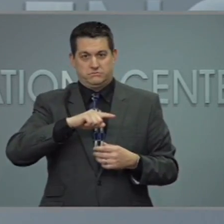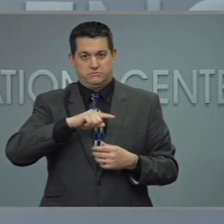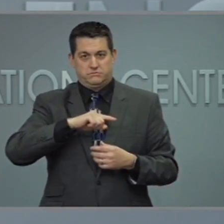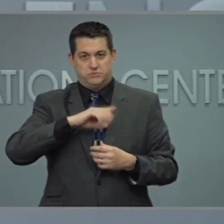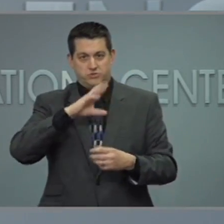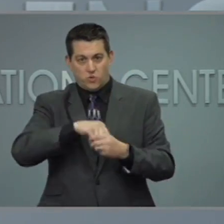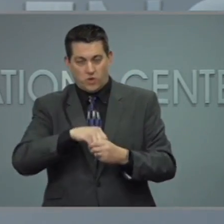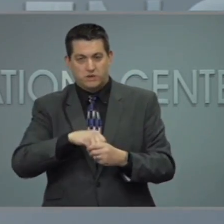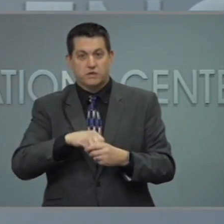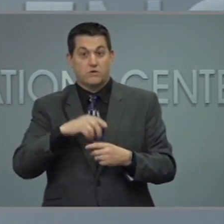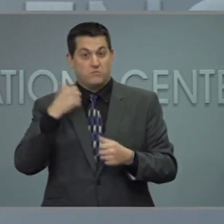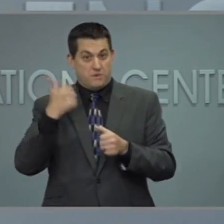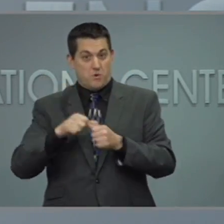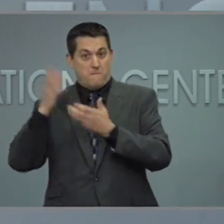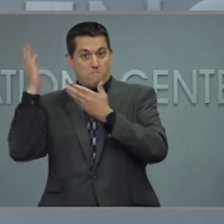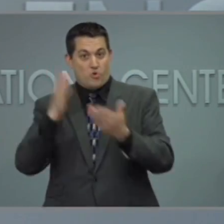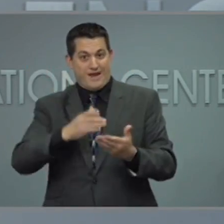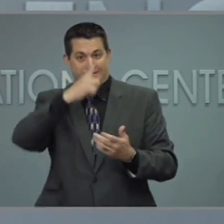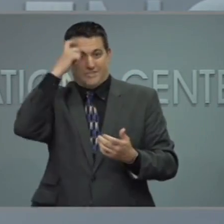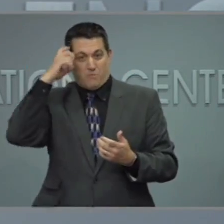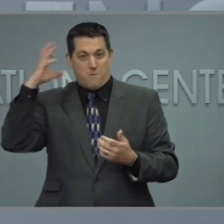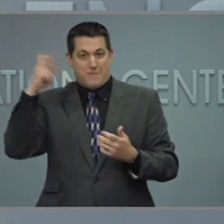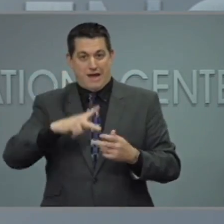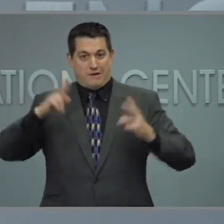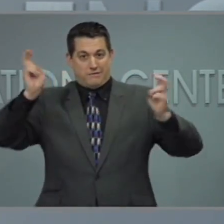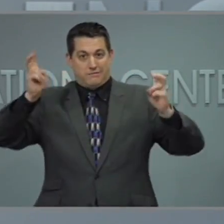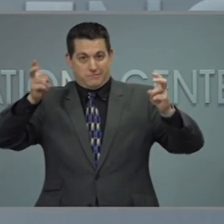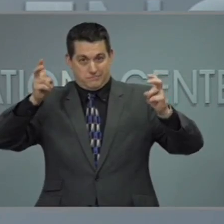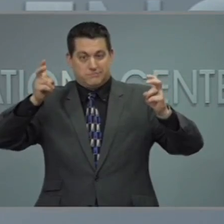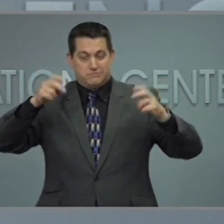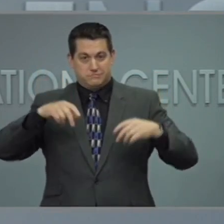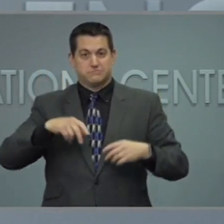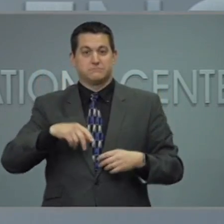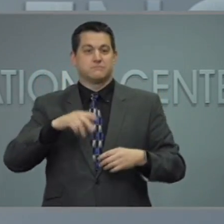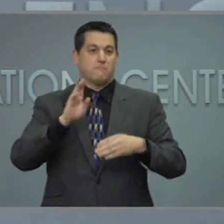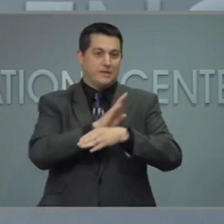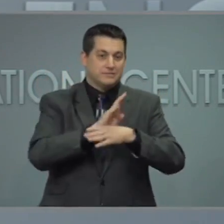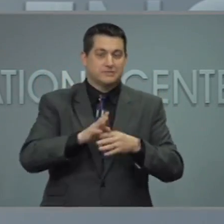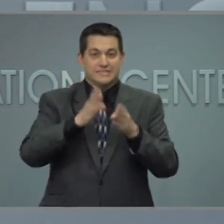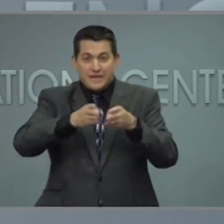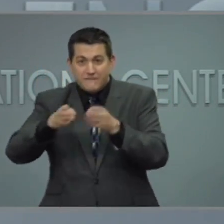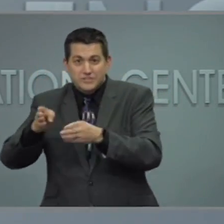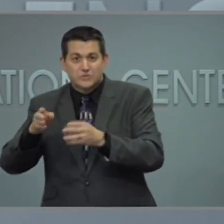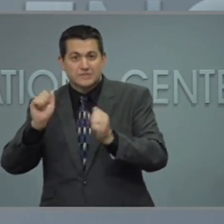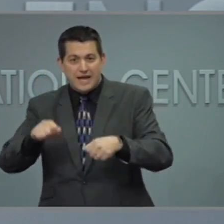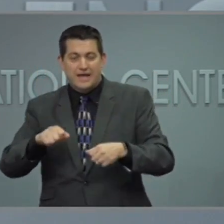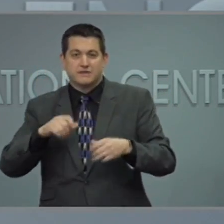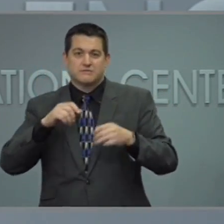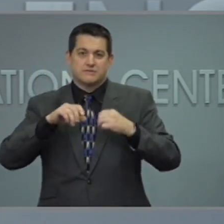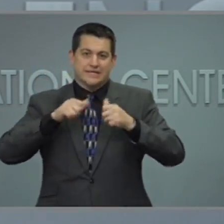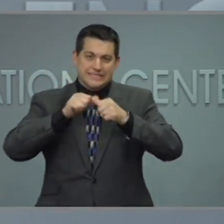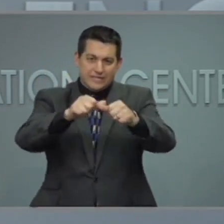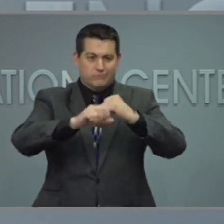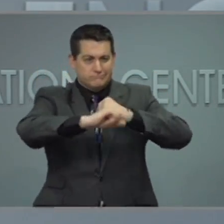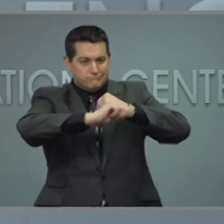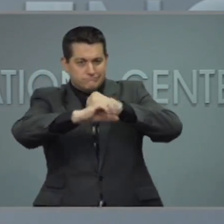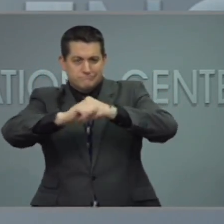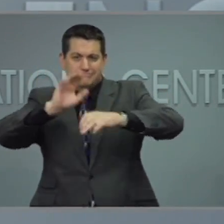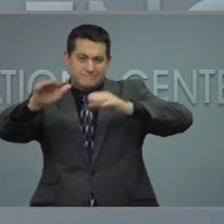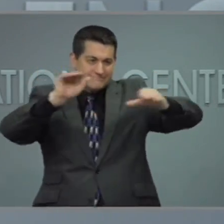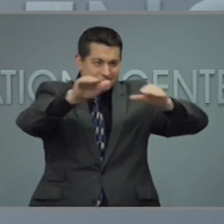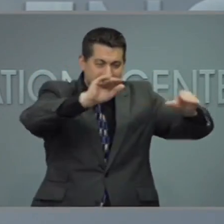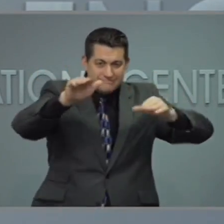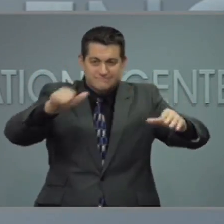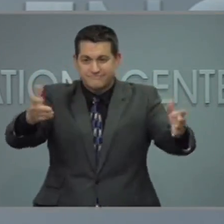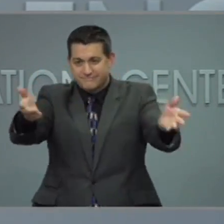Summer Back. We encourage businesses, individuals, organizations to join us, raise awareness of vaccines. It's going on right